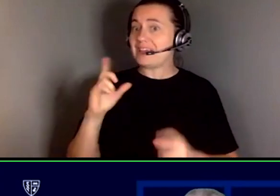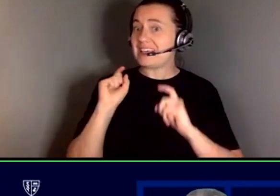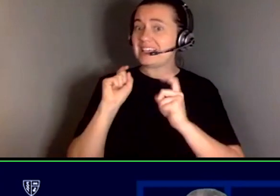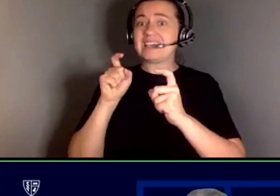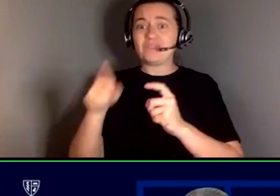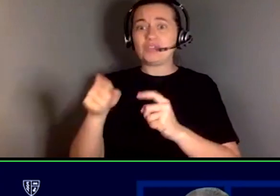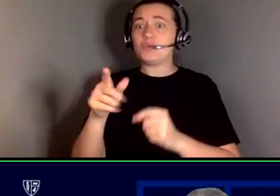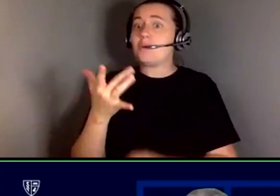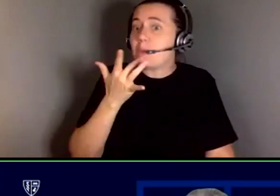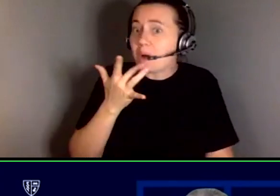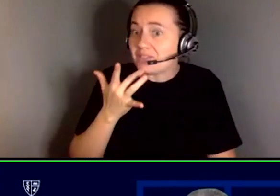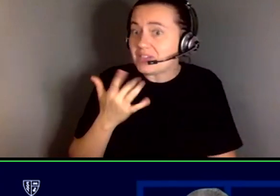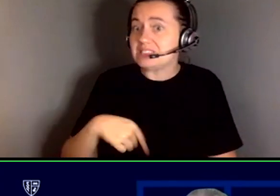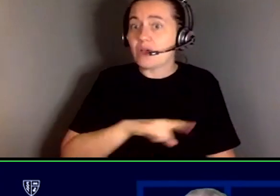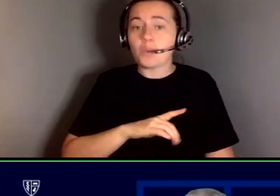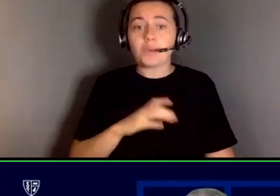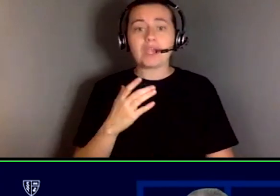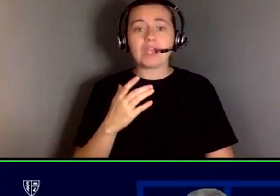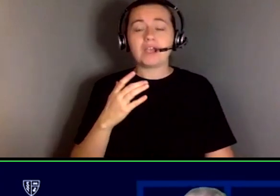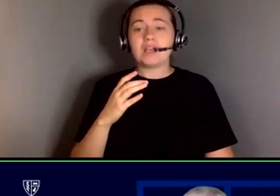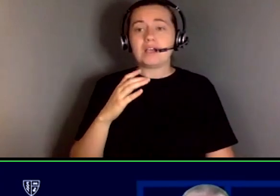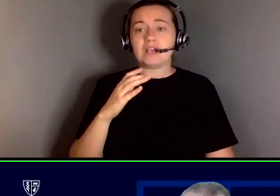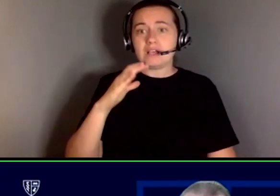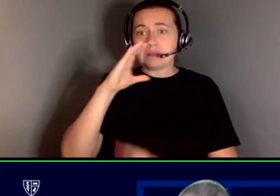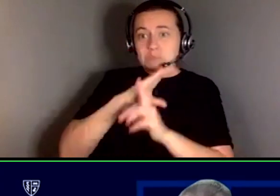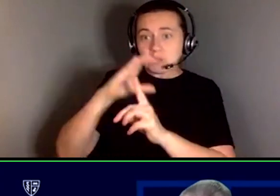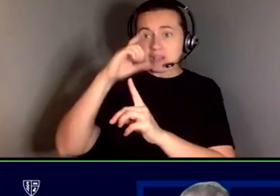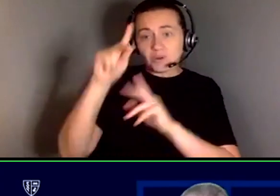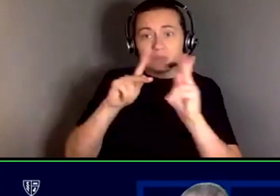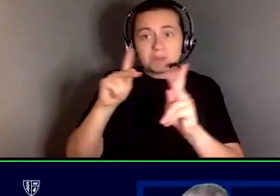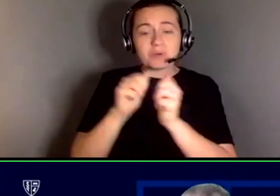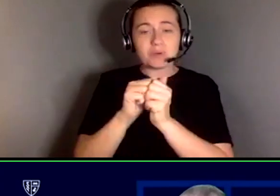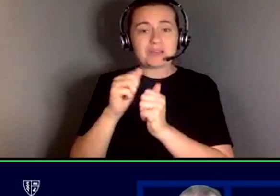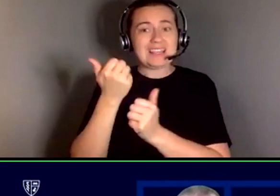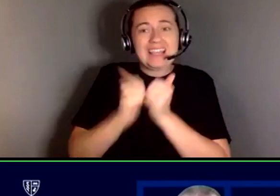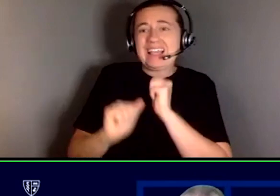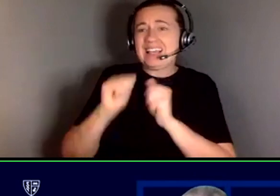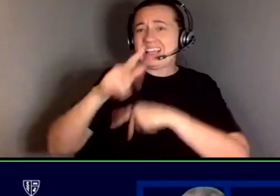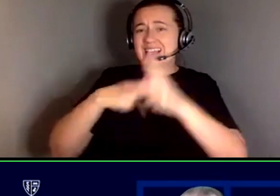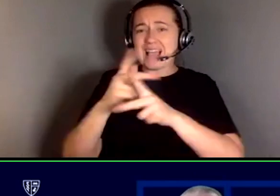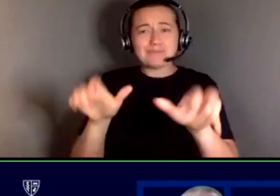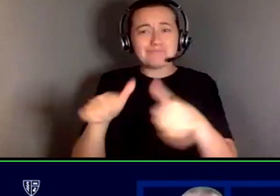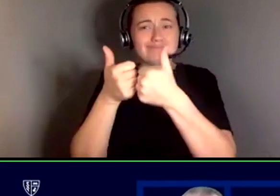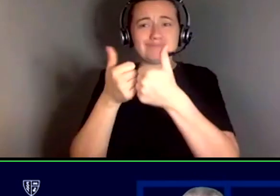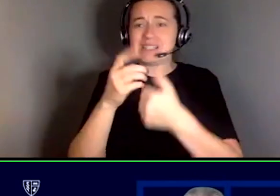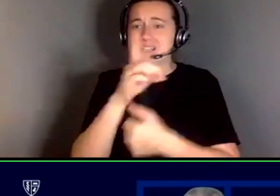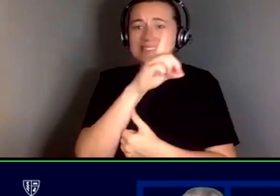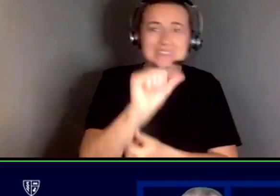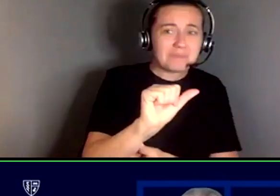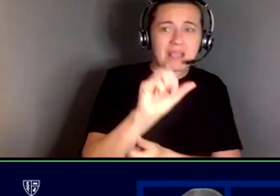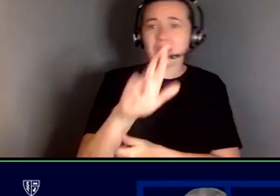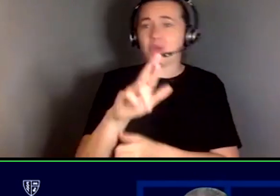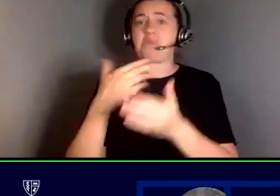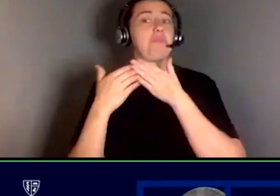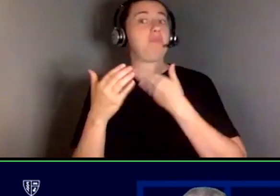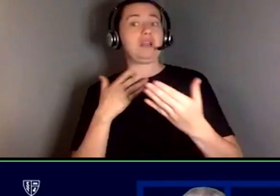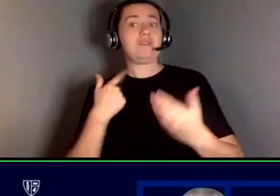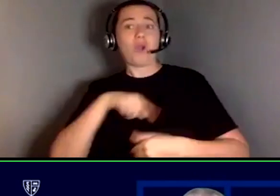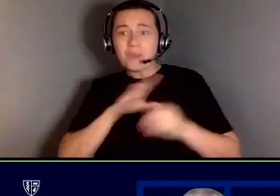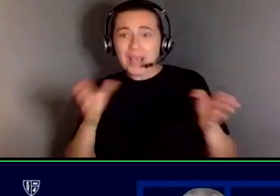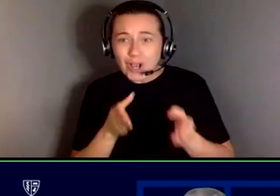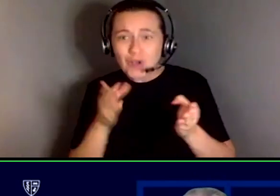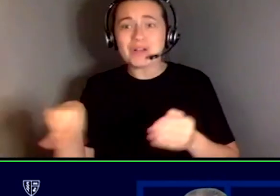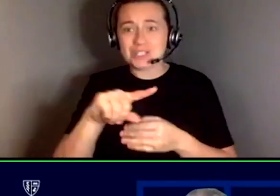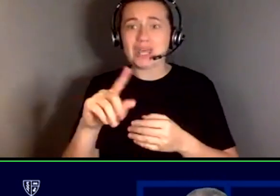preference we look for uh persons who are having any kind of adversity whether that be disability or otherwise and encourage them to